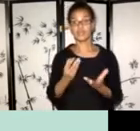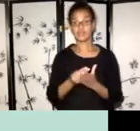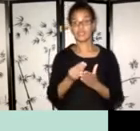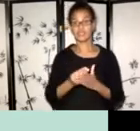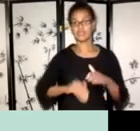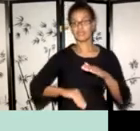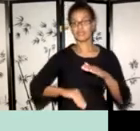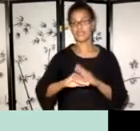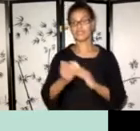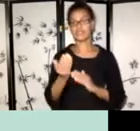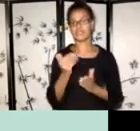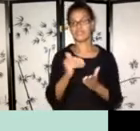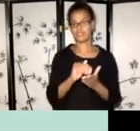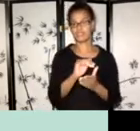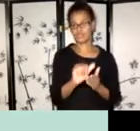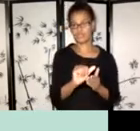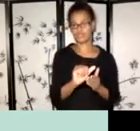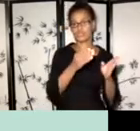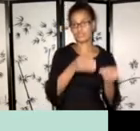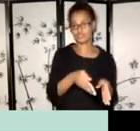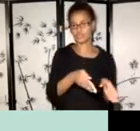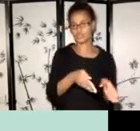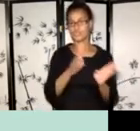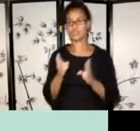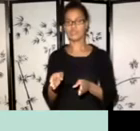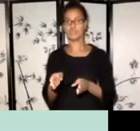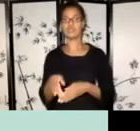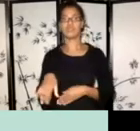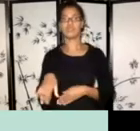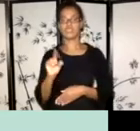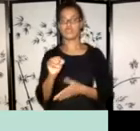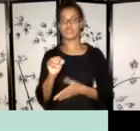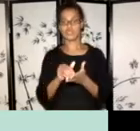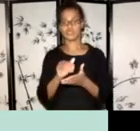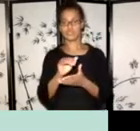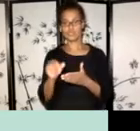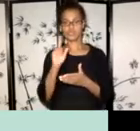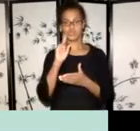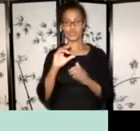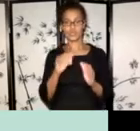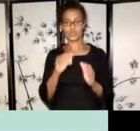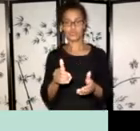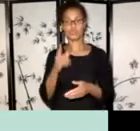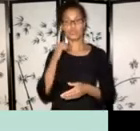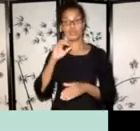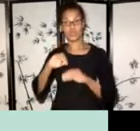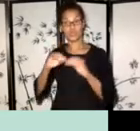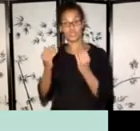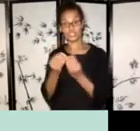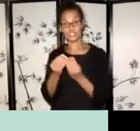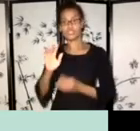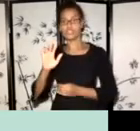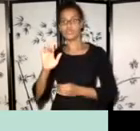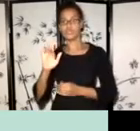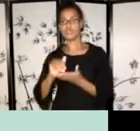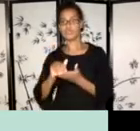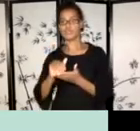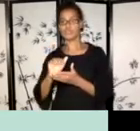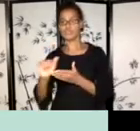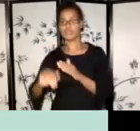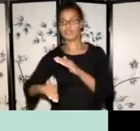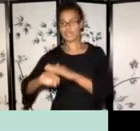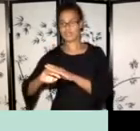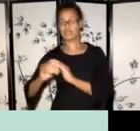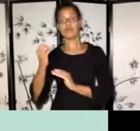groups, $20,000 and $25,000 for organizations. It must be an Indigenous organization to apply.